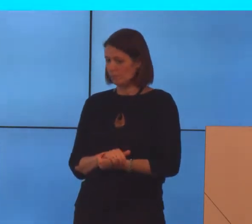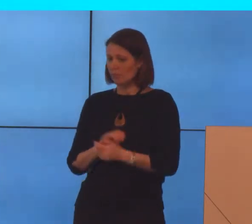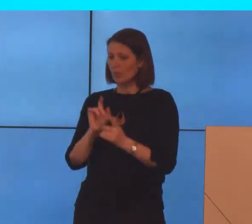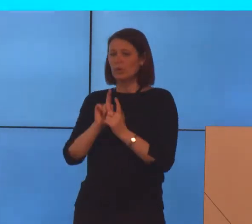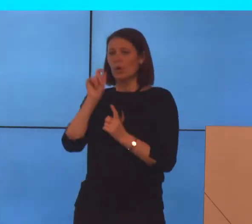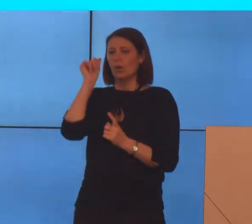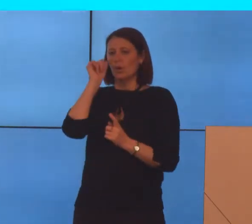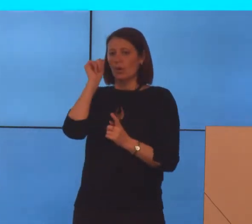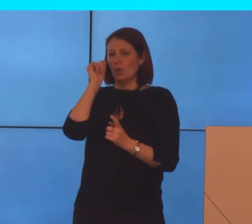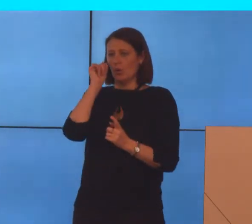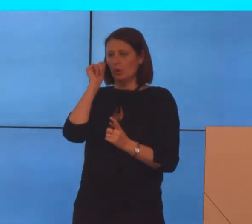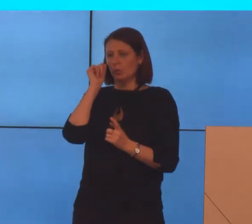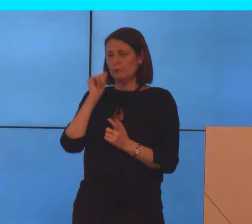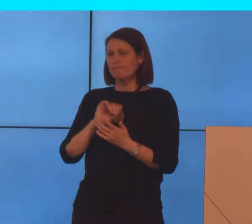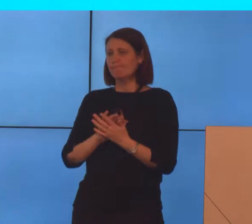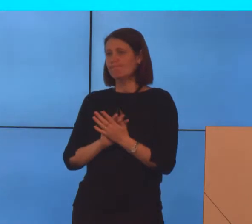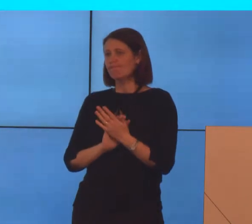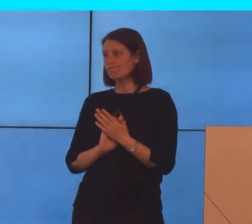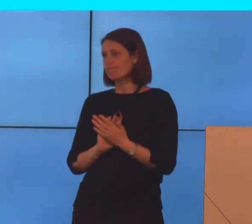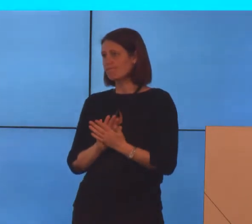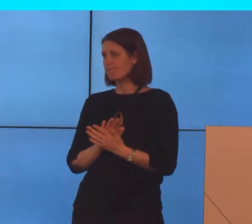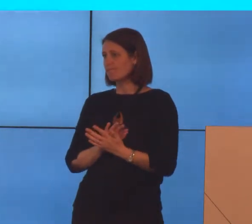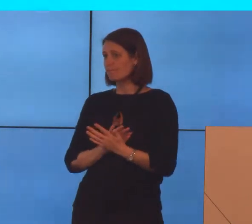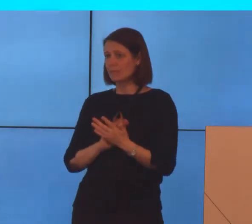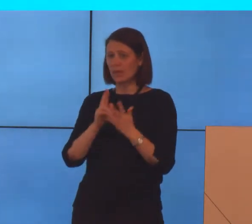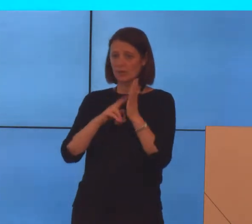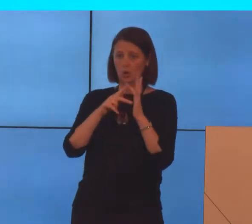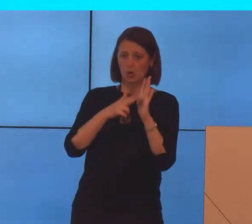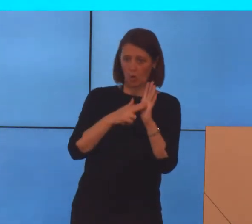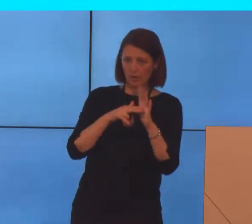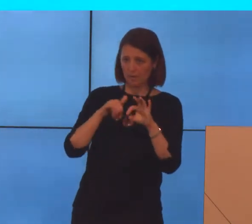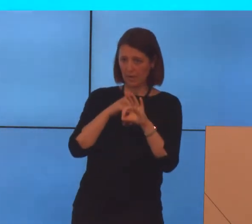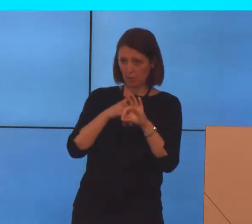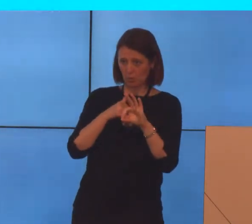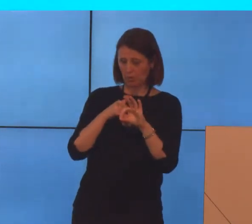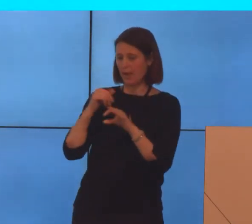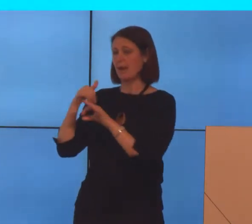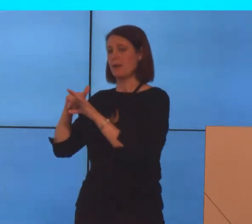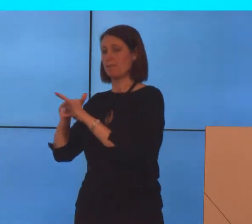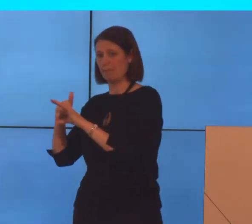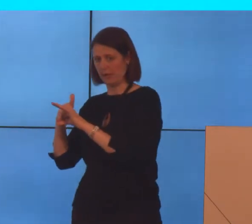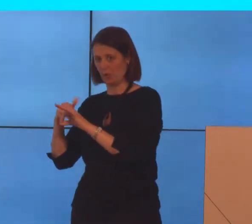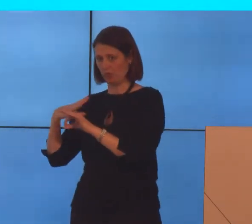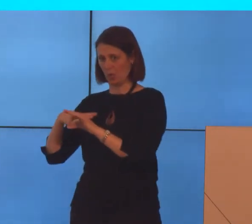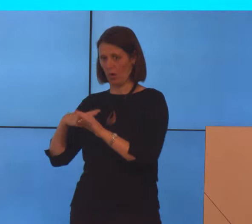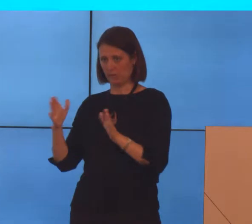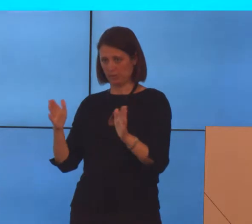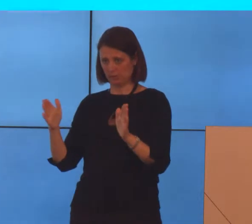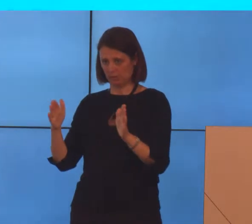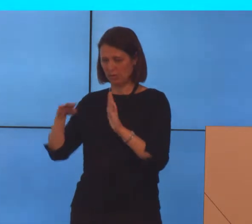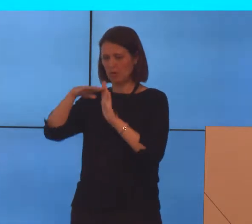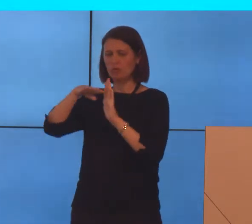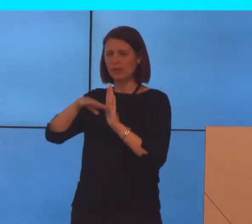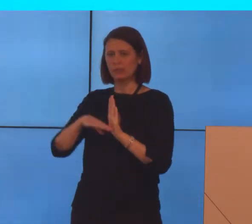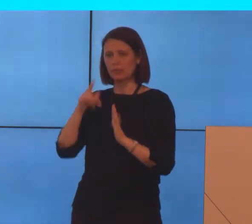that there's, you know, non-medical and medical requirements or criteria that